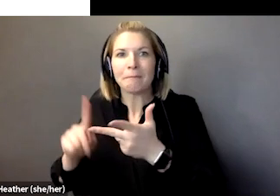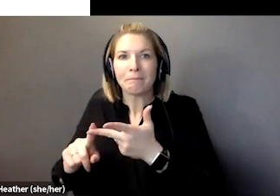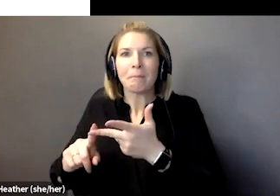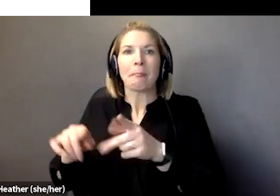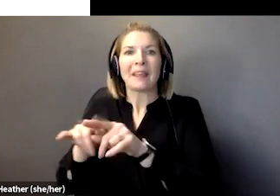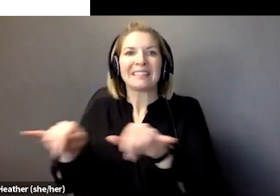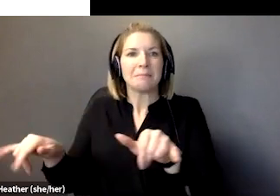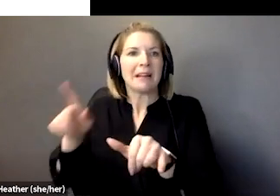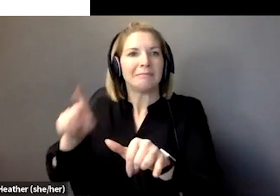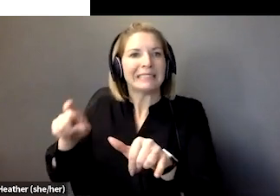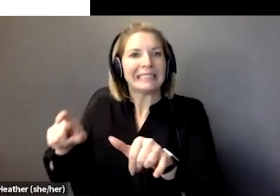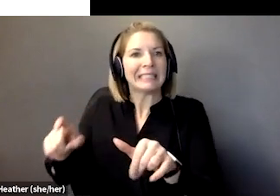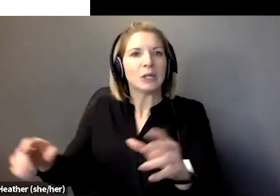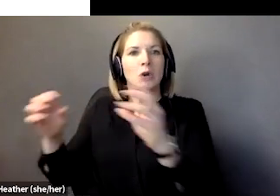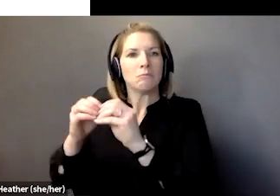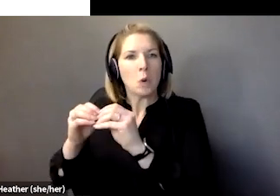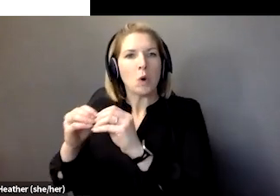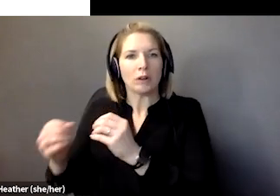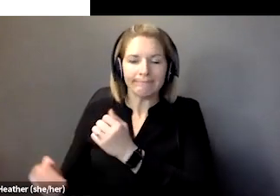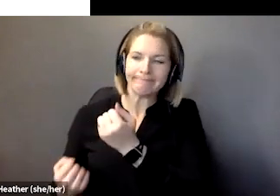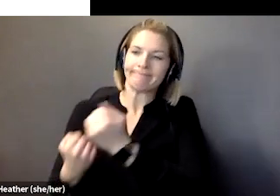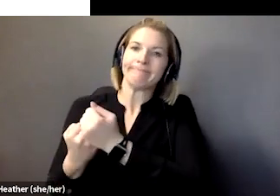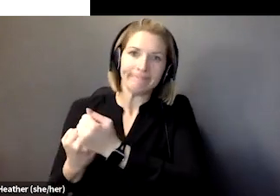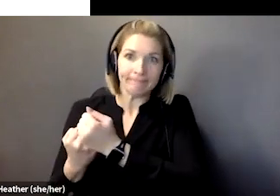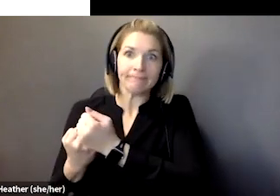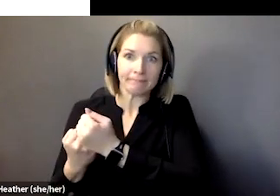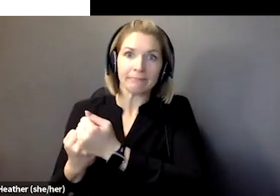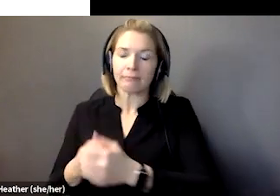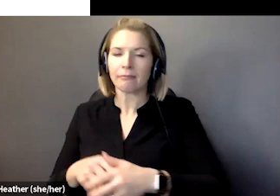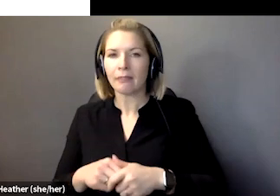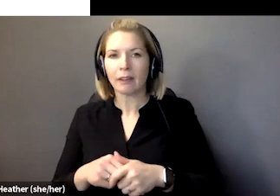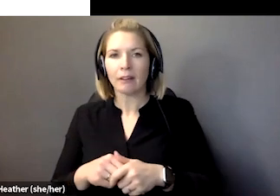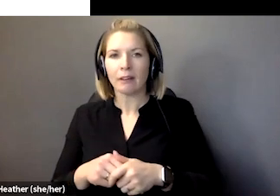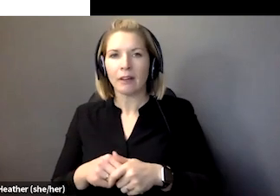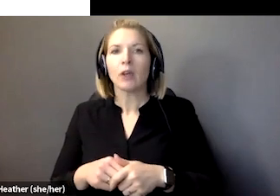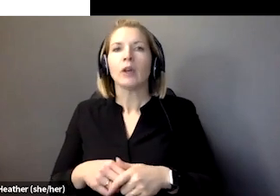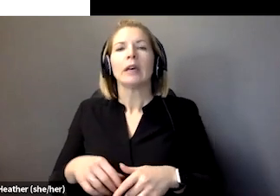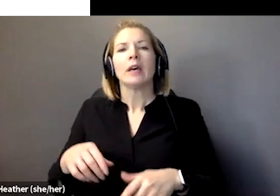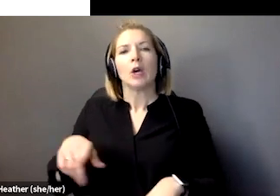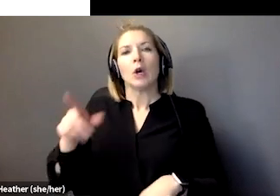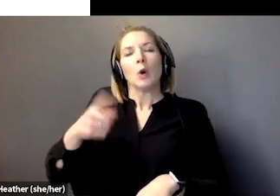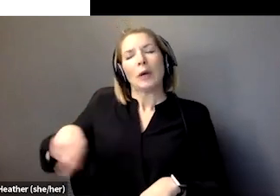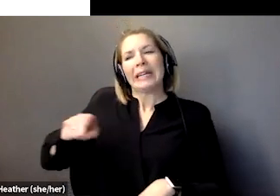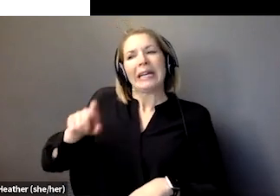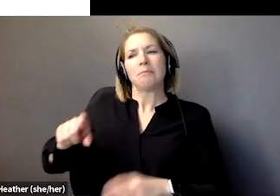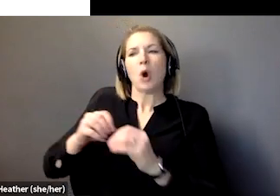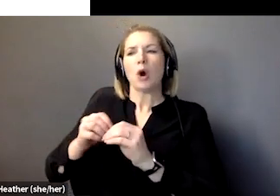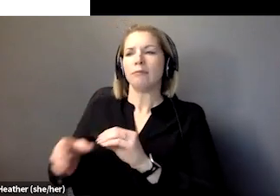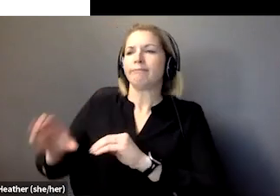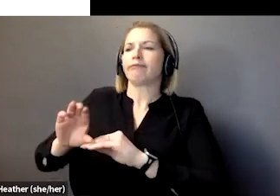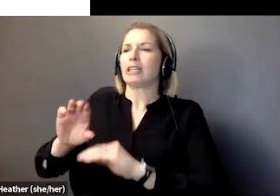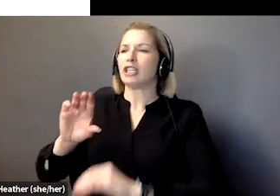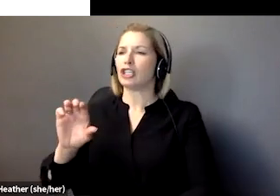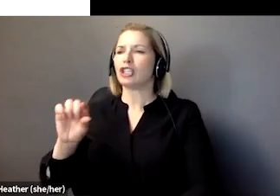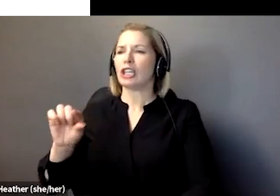significantly to GDP. The other point to note was there was an OECD report at about the